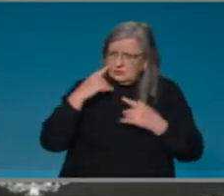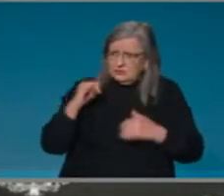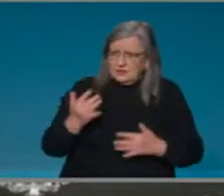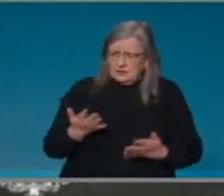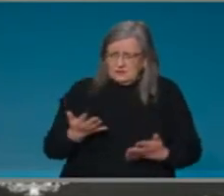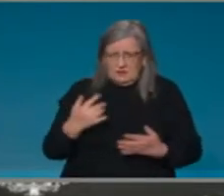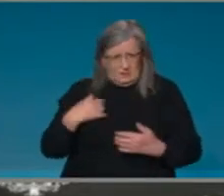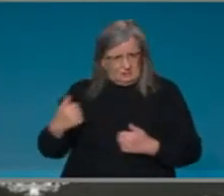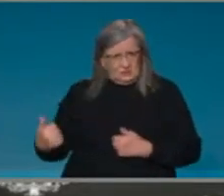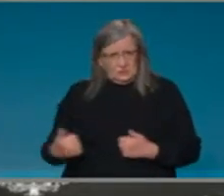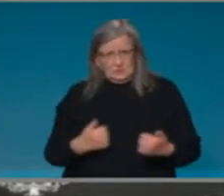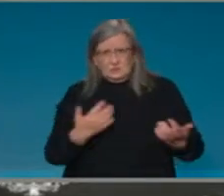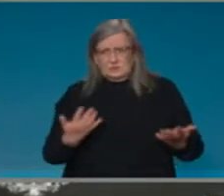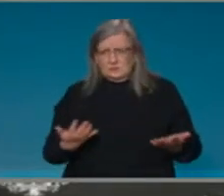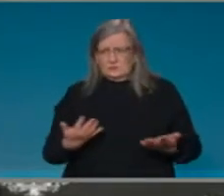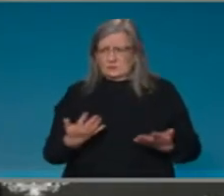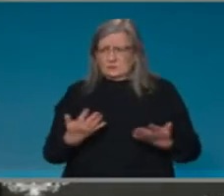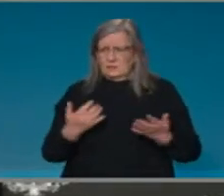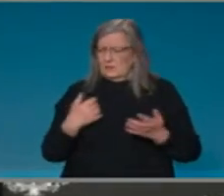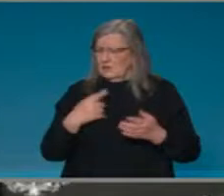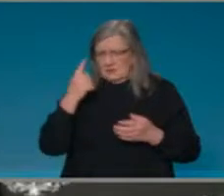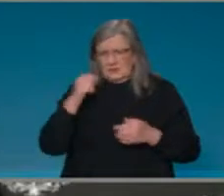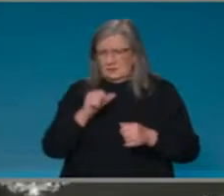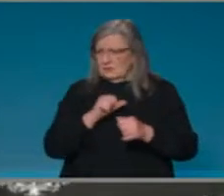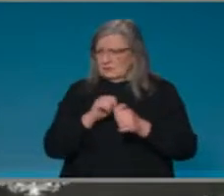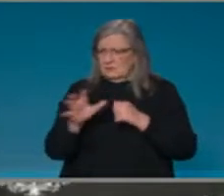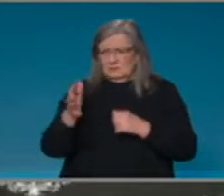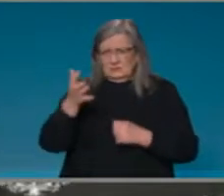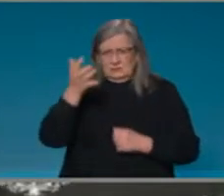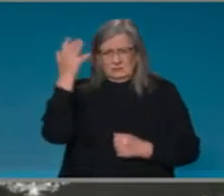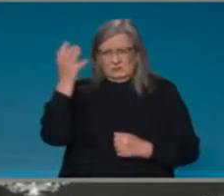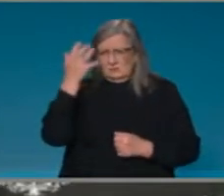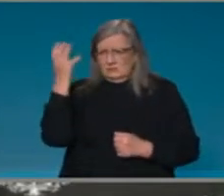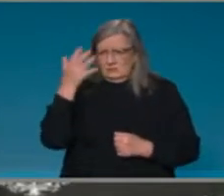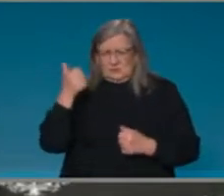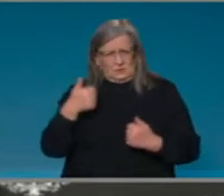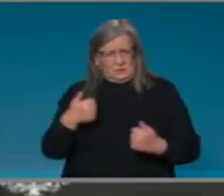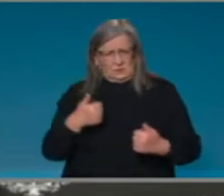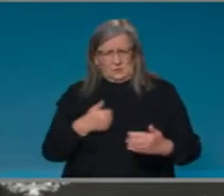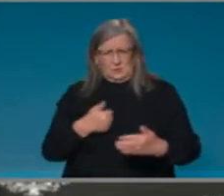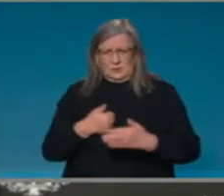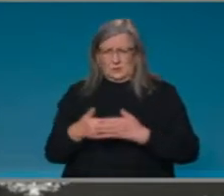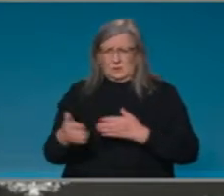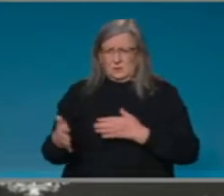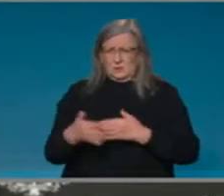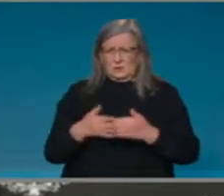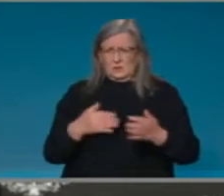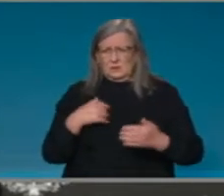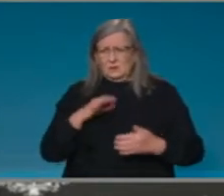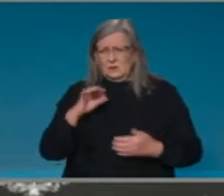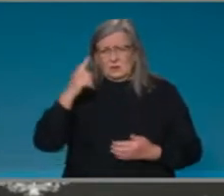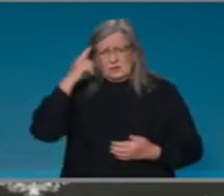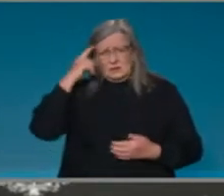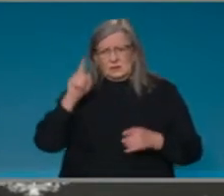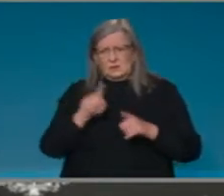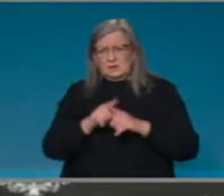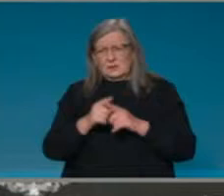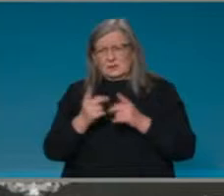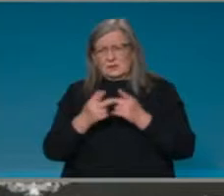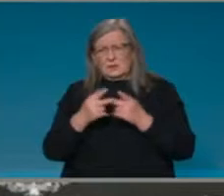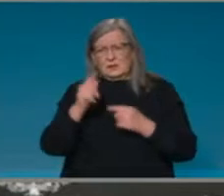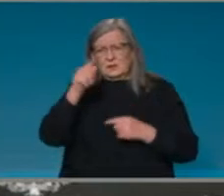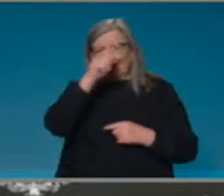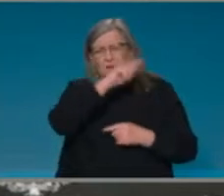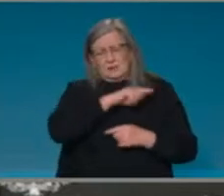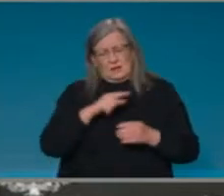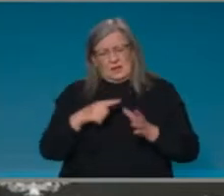absolute gold standard. I haven't experienced that in other states and territories, other than Victoria, of